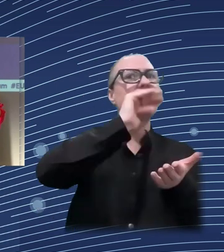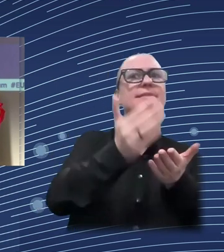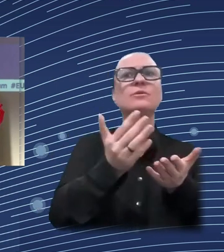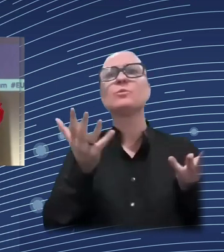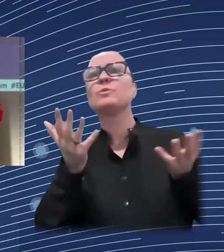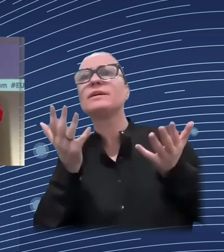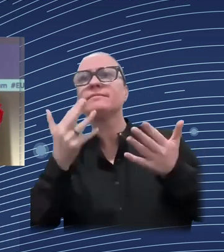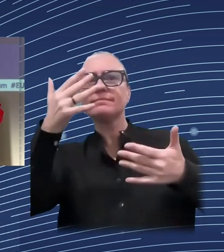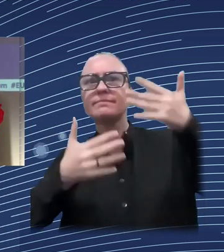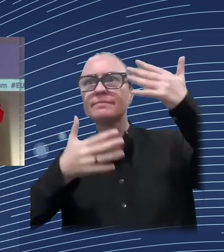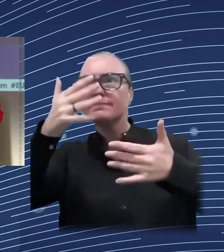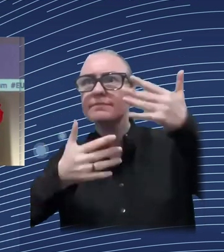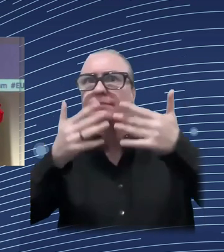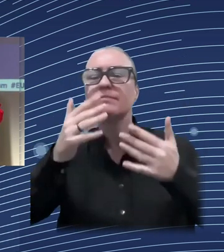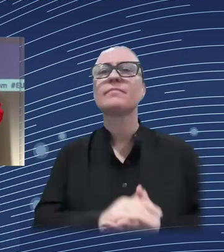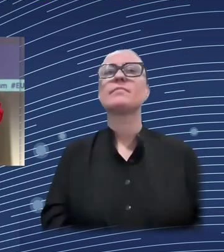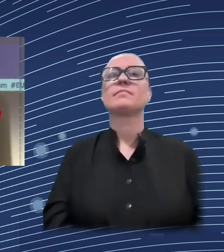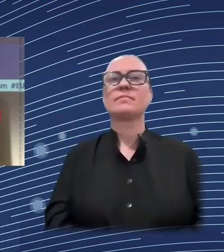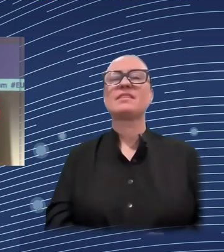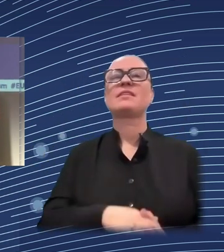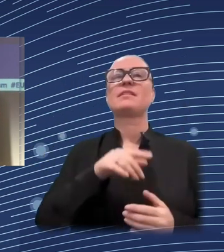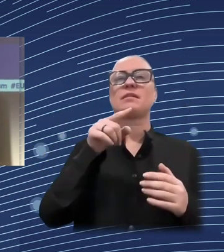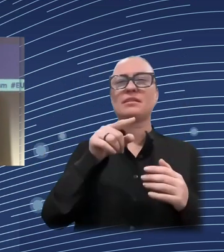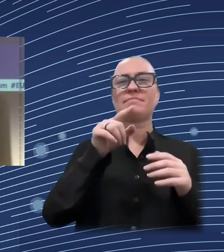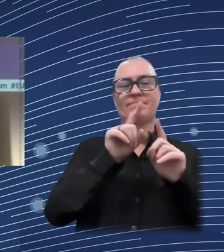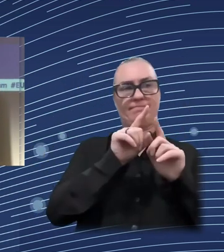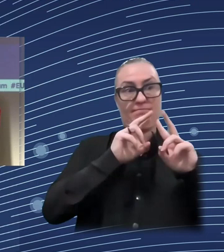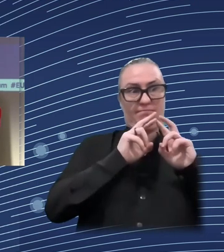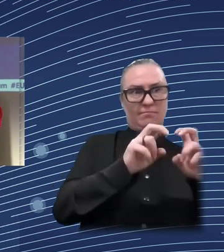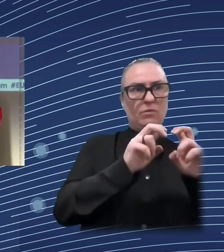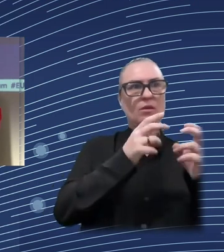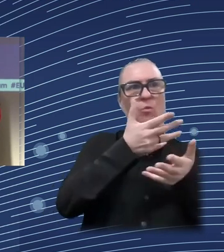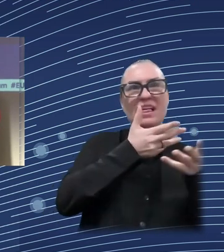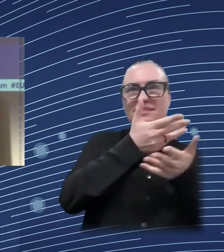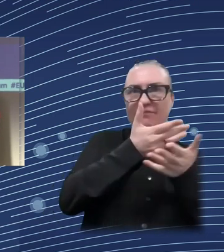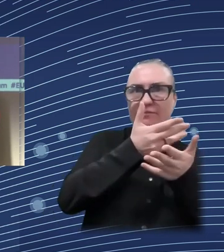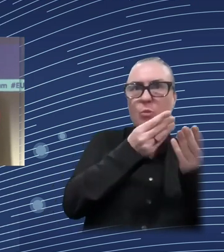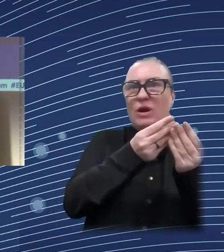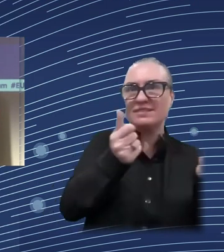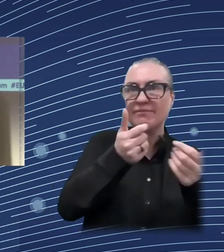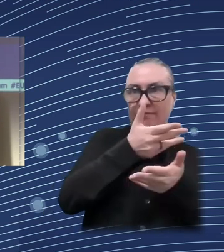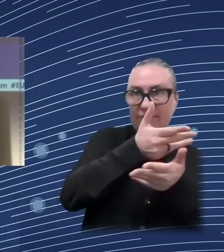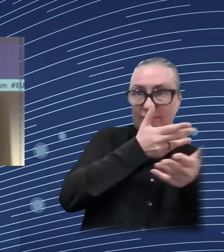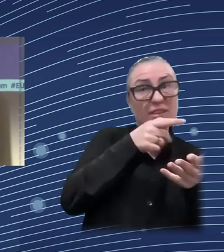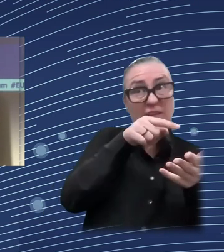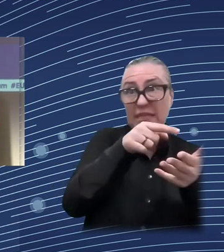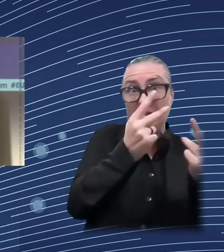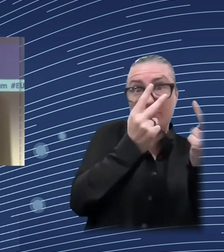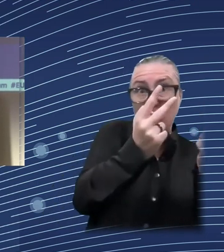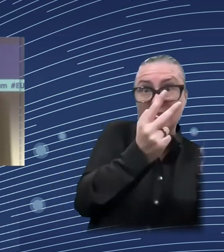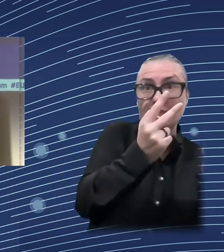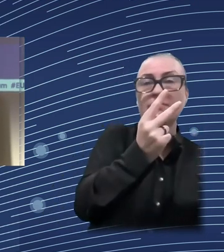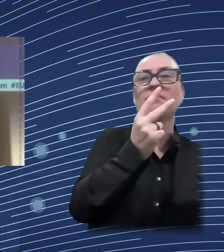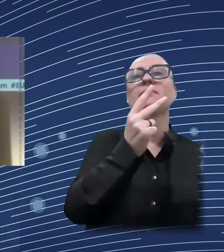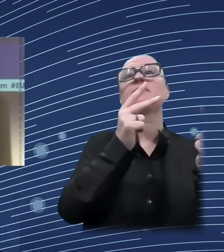prepared for a future that is different from the past. So, this doesn't mean that we need to scrap everything that we did, not at all.